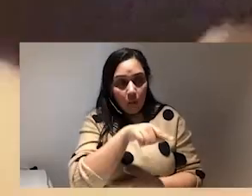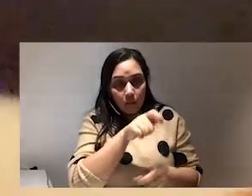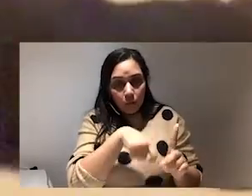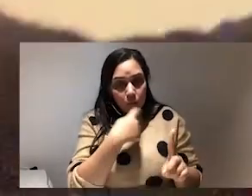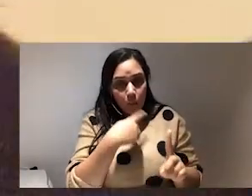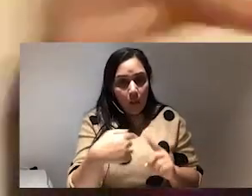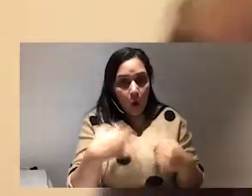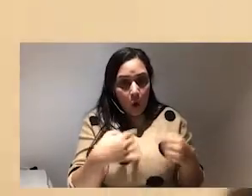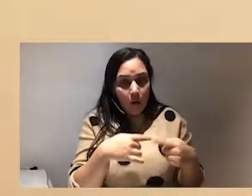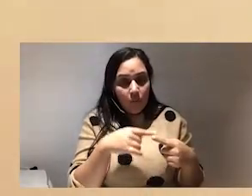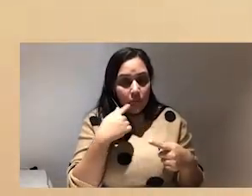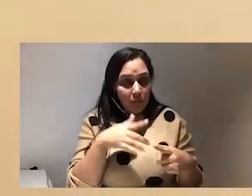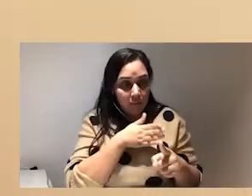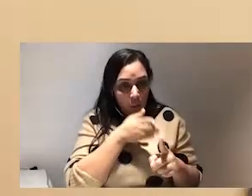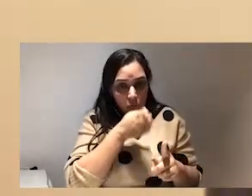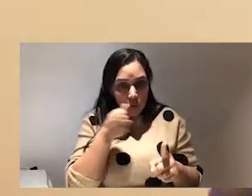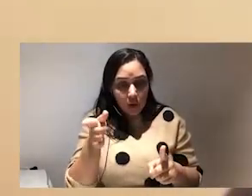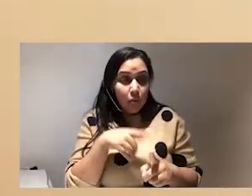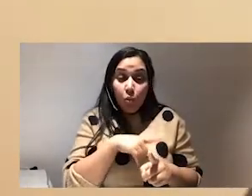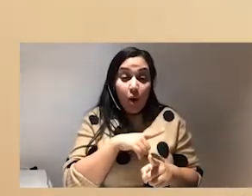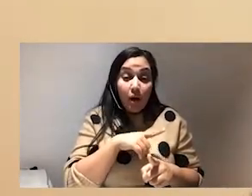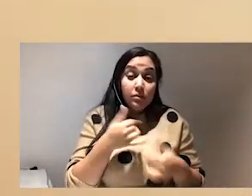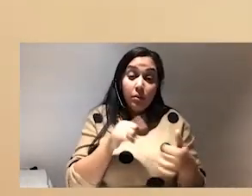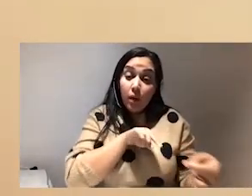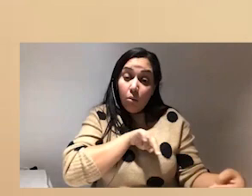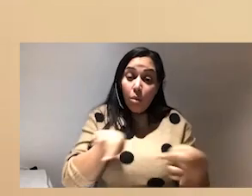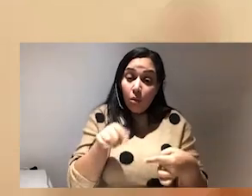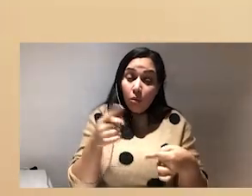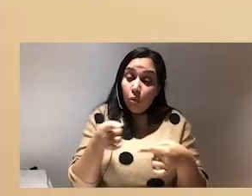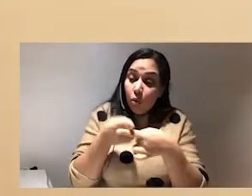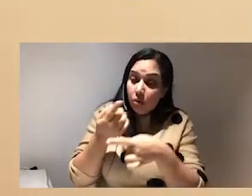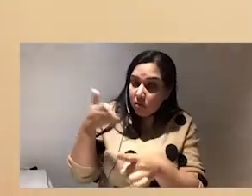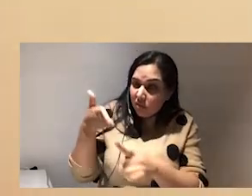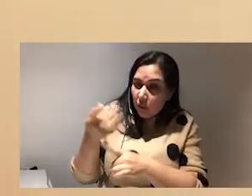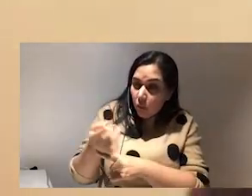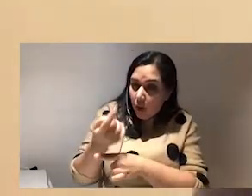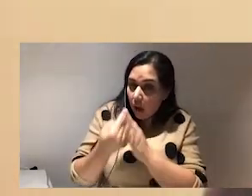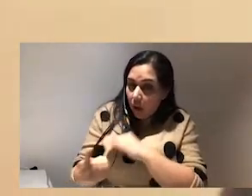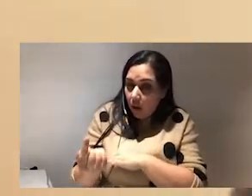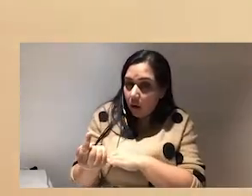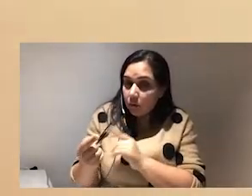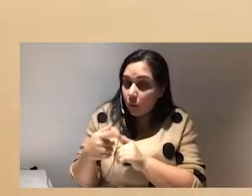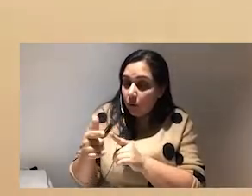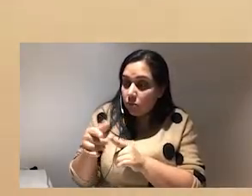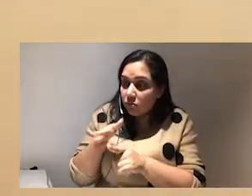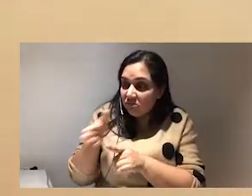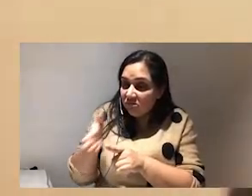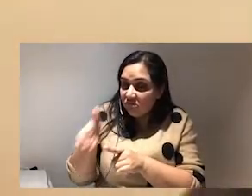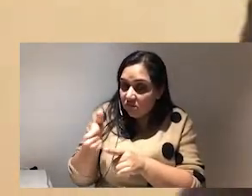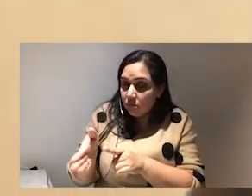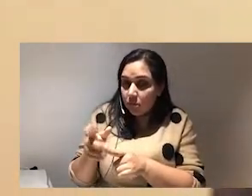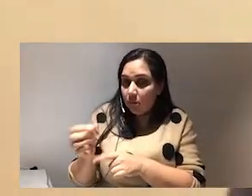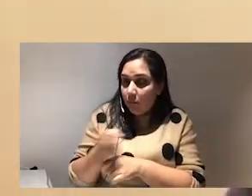they also go for people who are isolated um who they can easily isolate it's a tactic you see it with them a thing called ratio